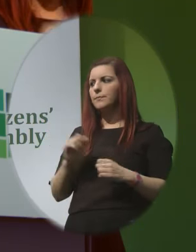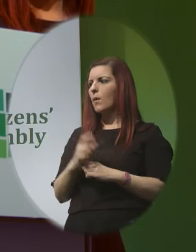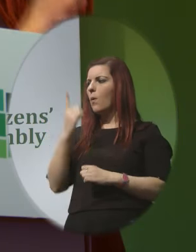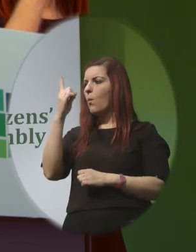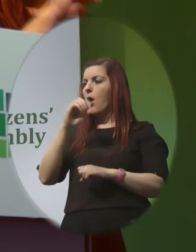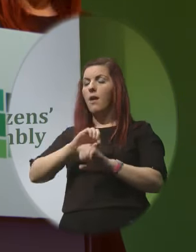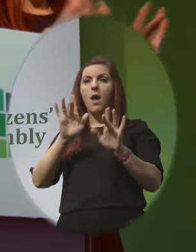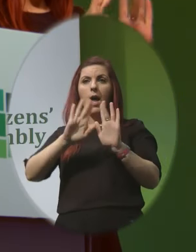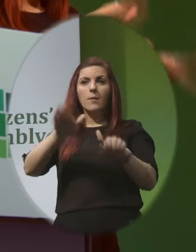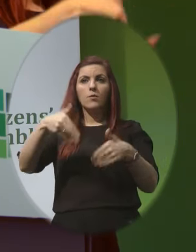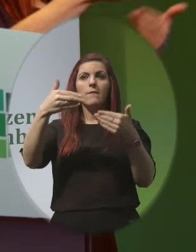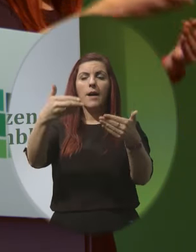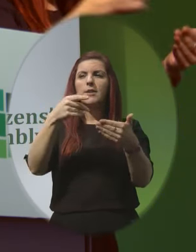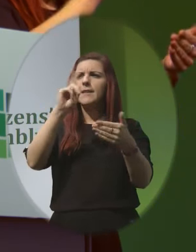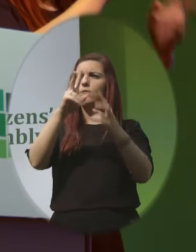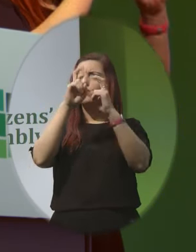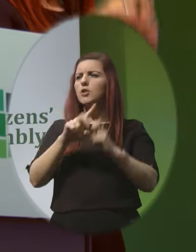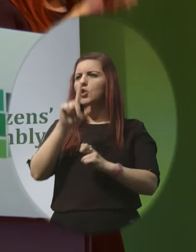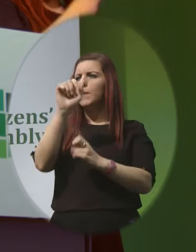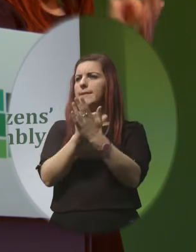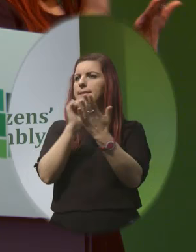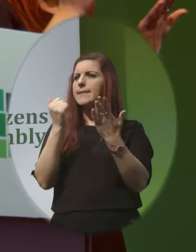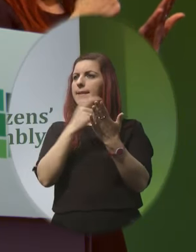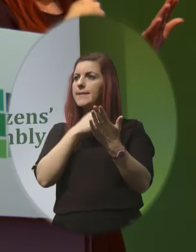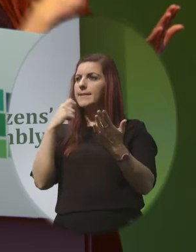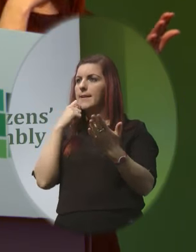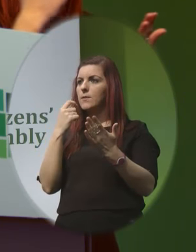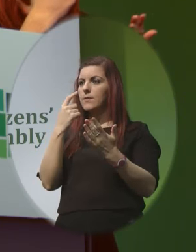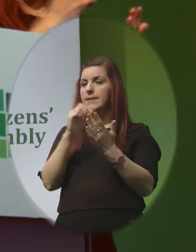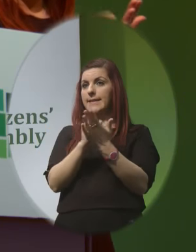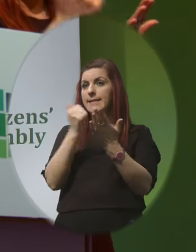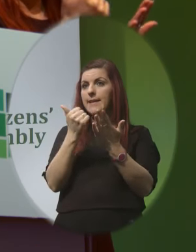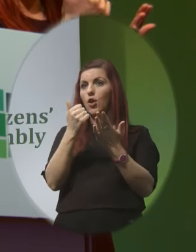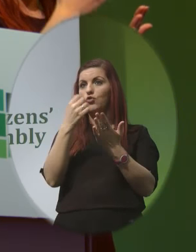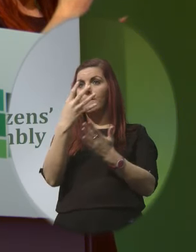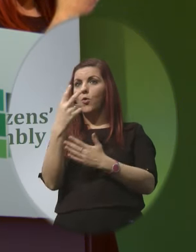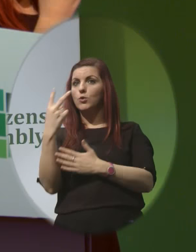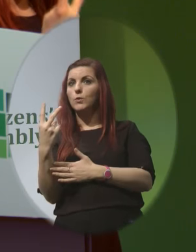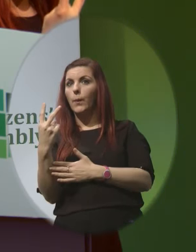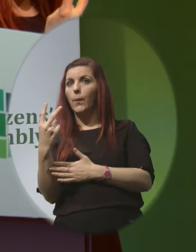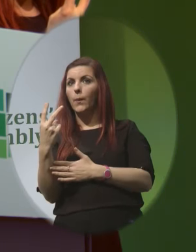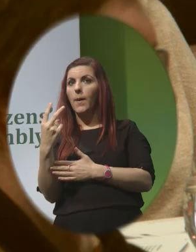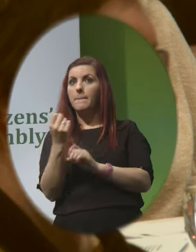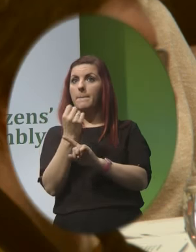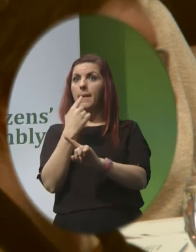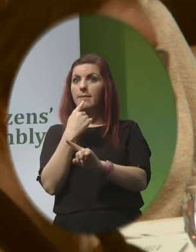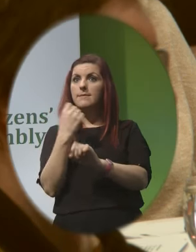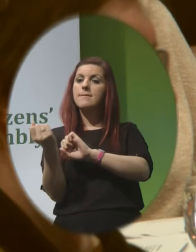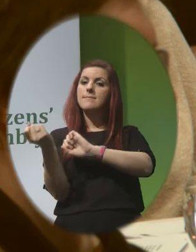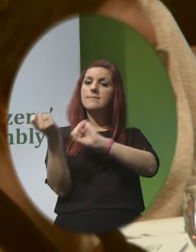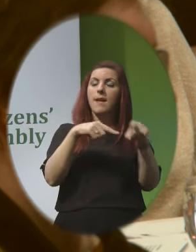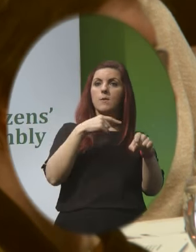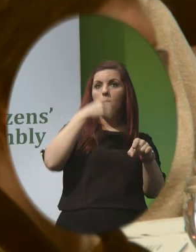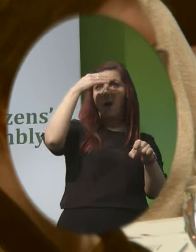provider provided research in 2016 that 1642 abortion pill packages had been sent to Ireland